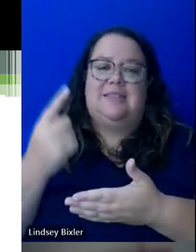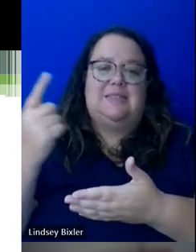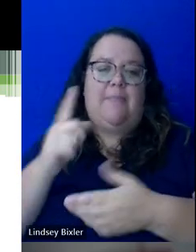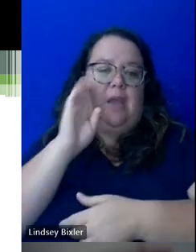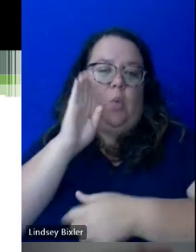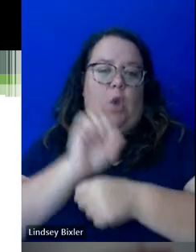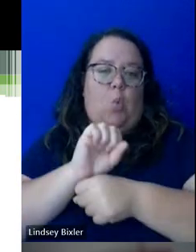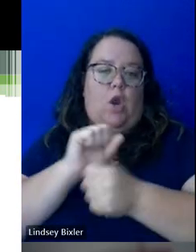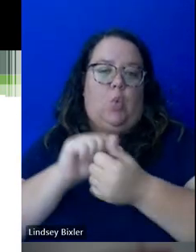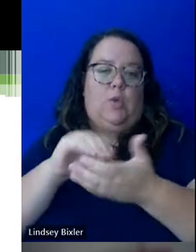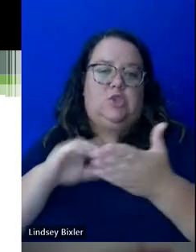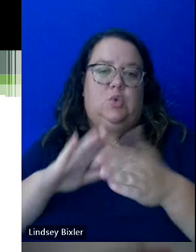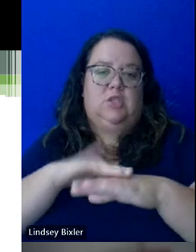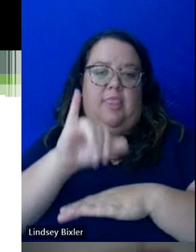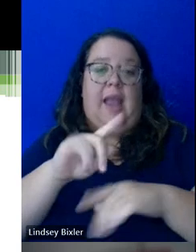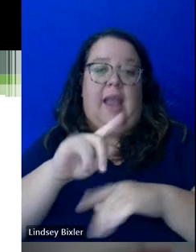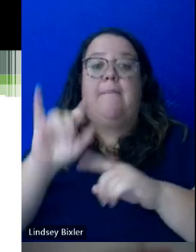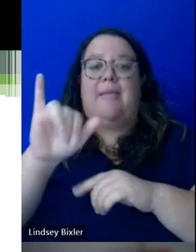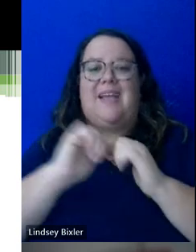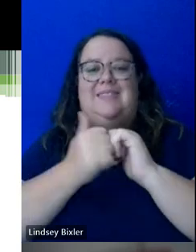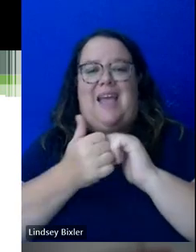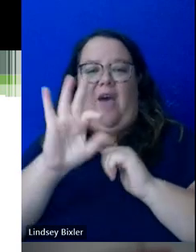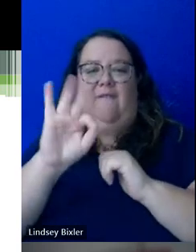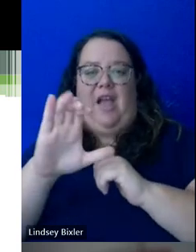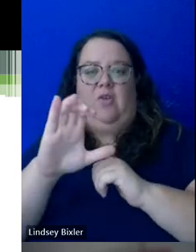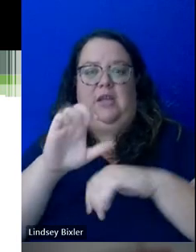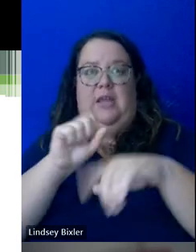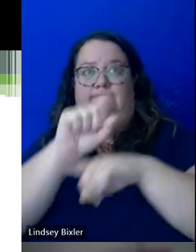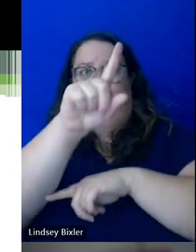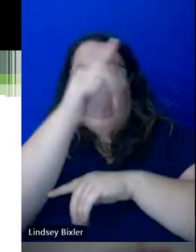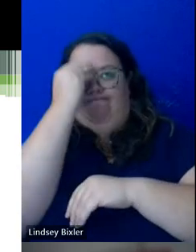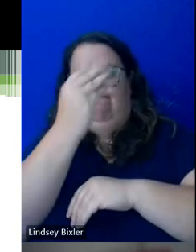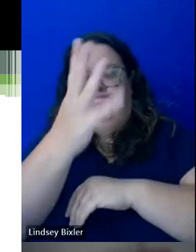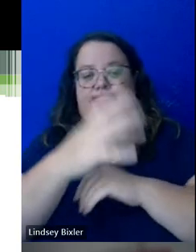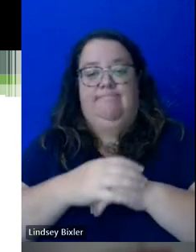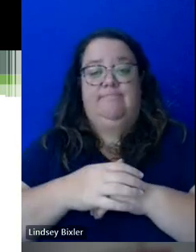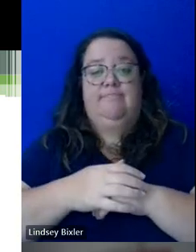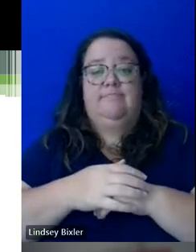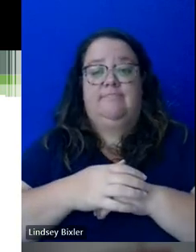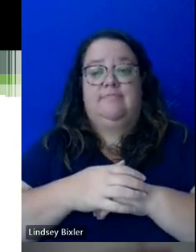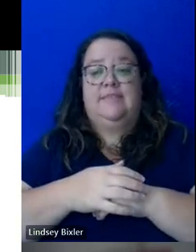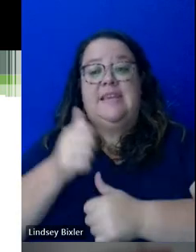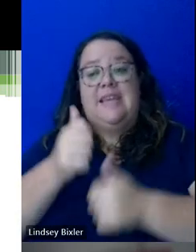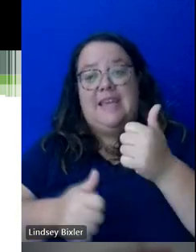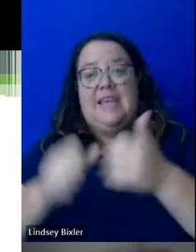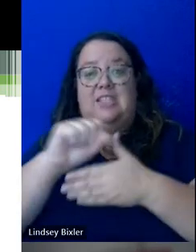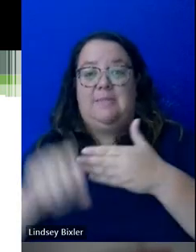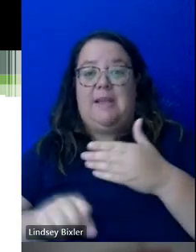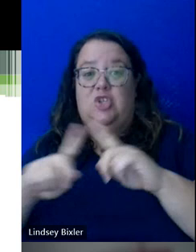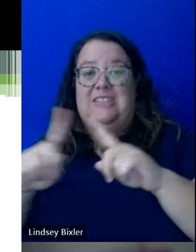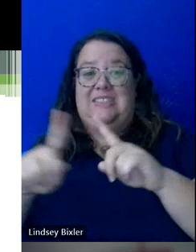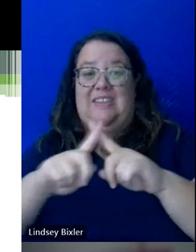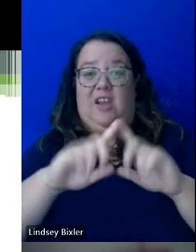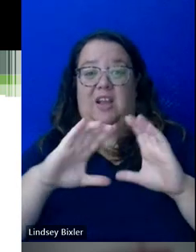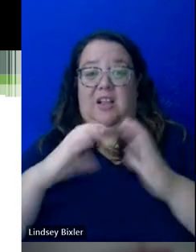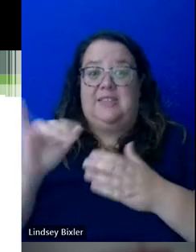with the students on, but that's how the faculty get notified. And because each semester it's different classes, that's